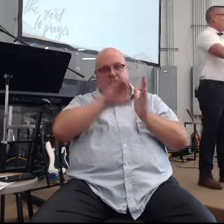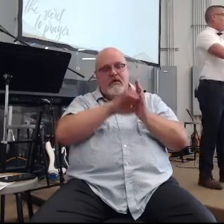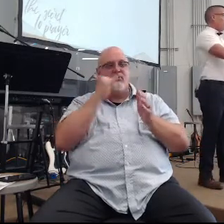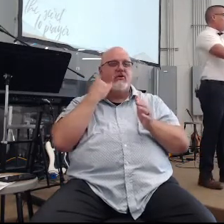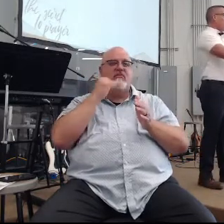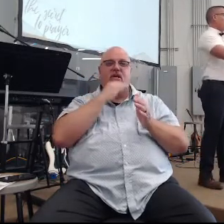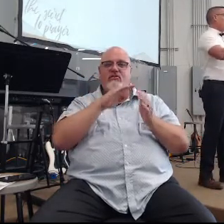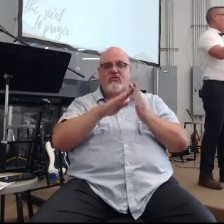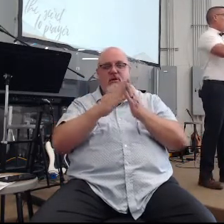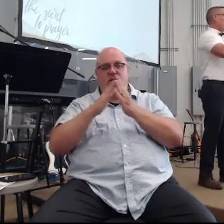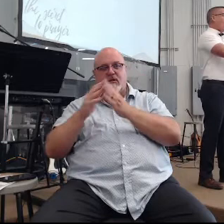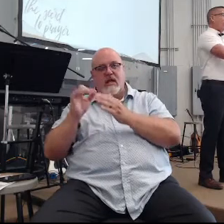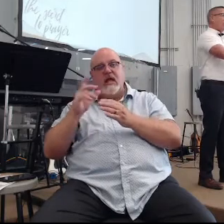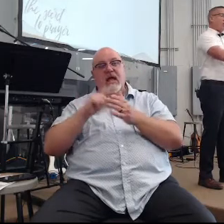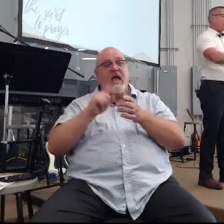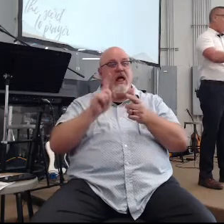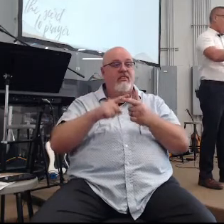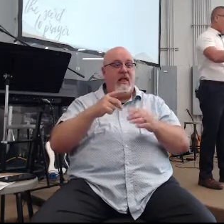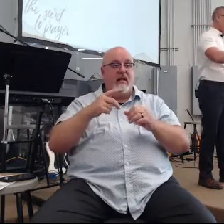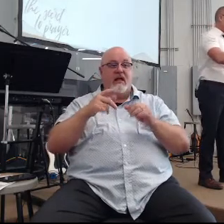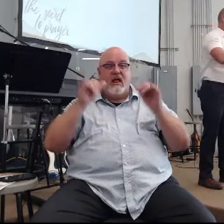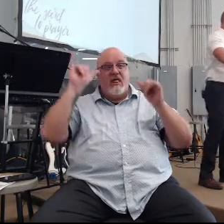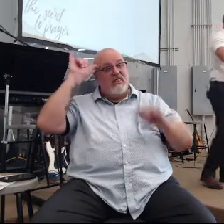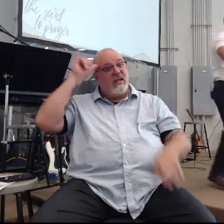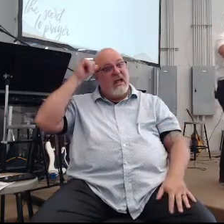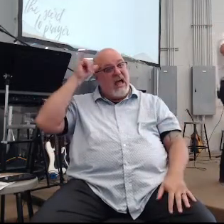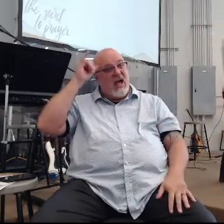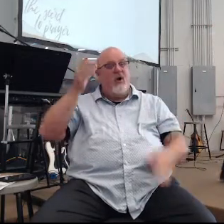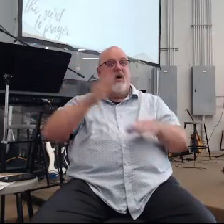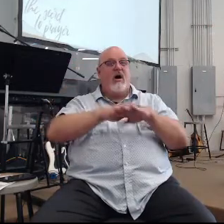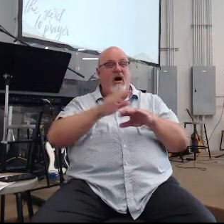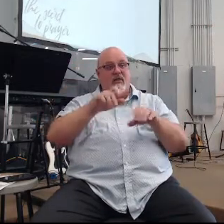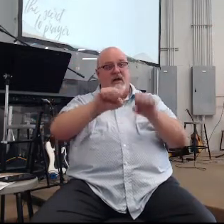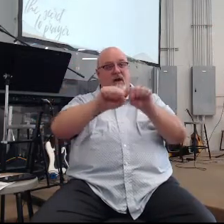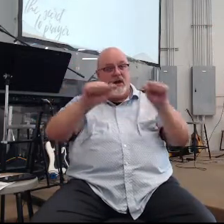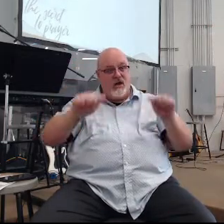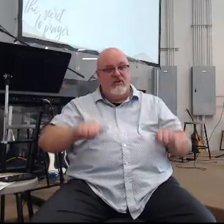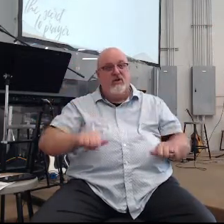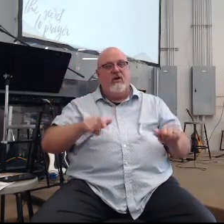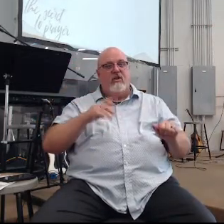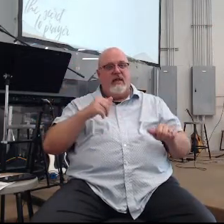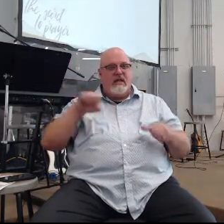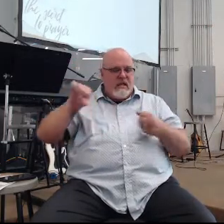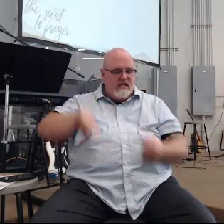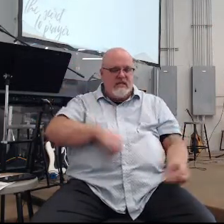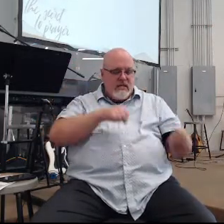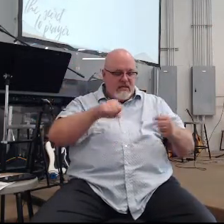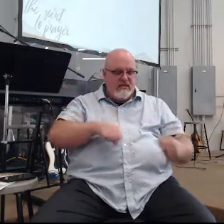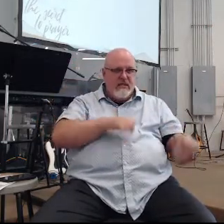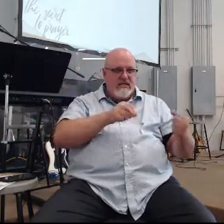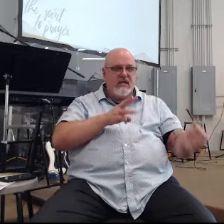them put the calf on the altar he has them dig a trench that will hold about four gallons